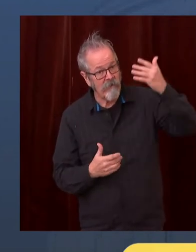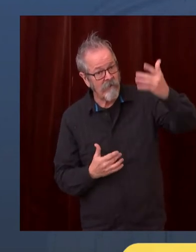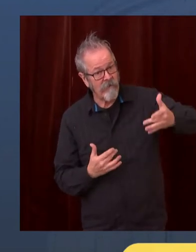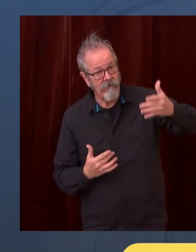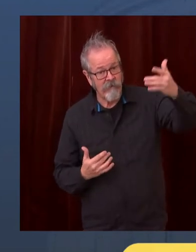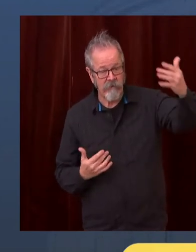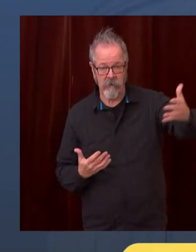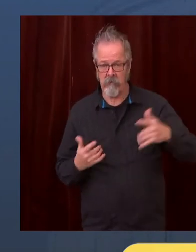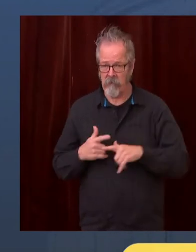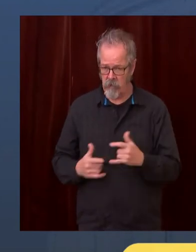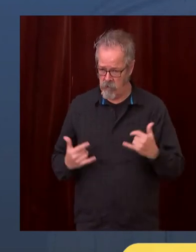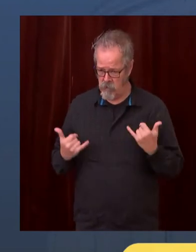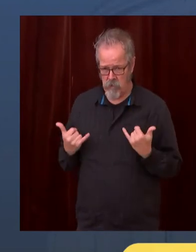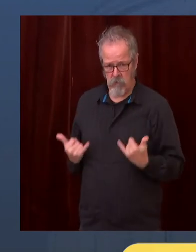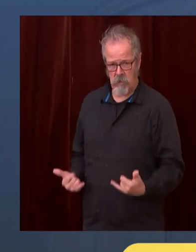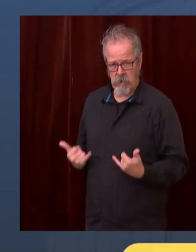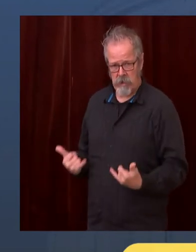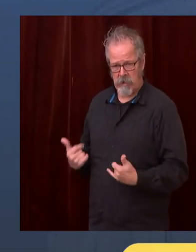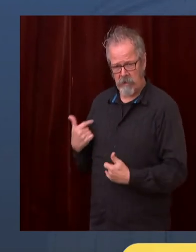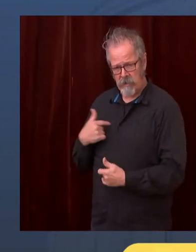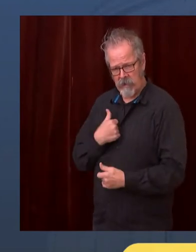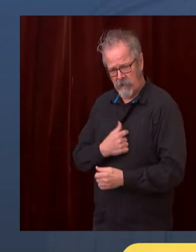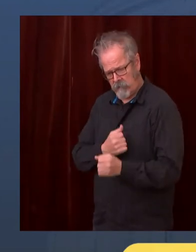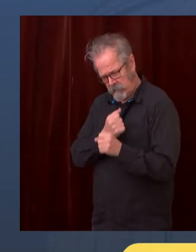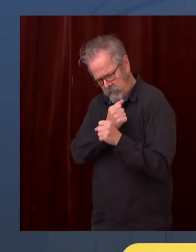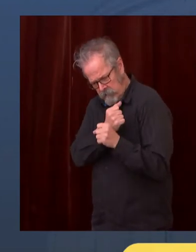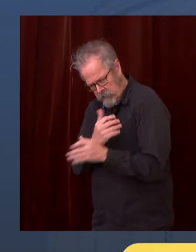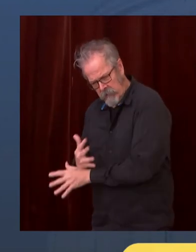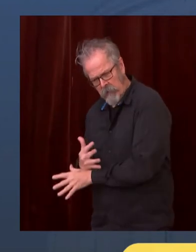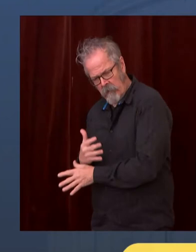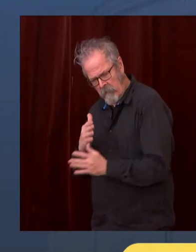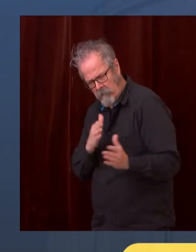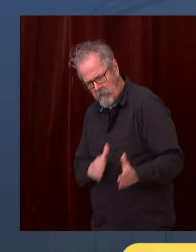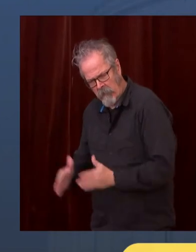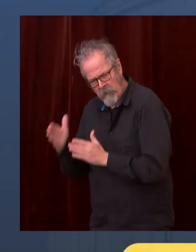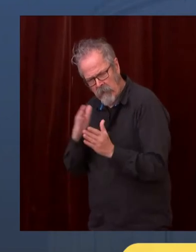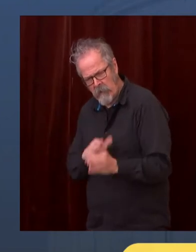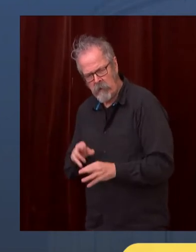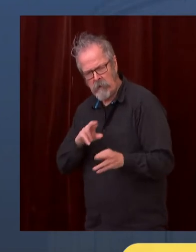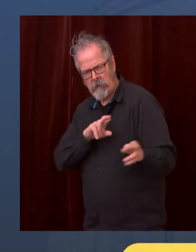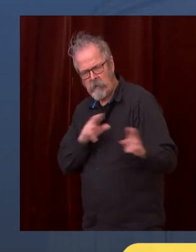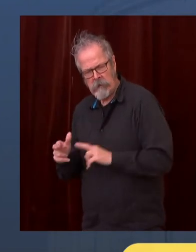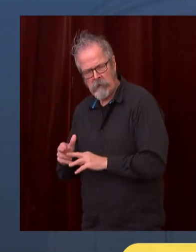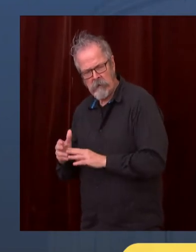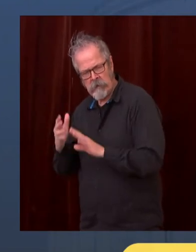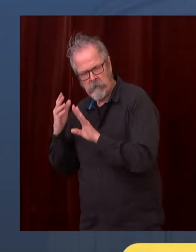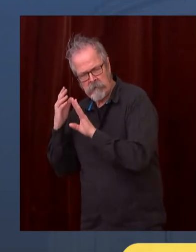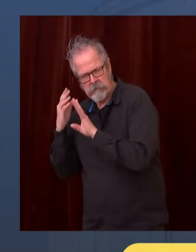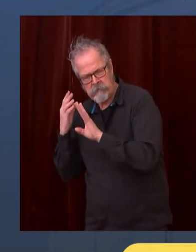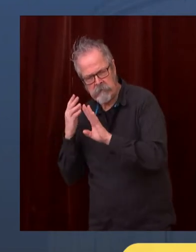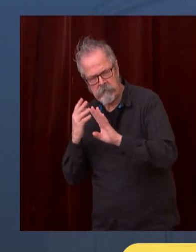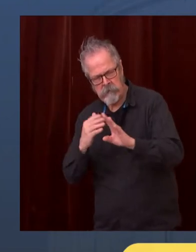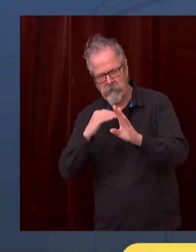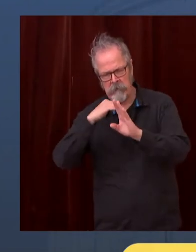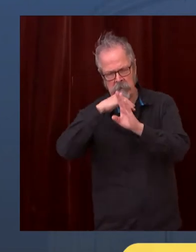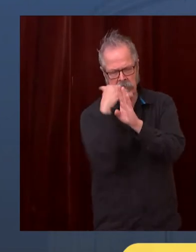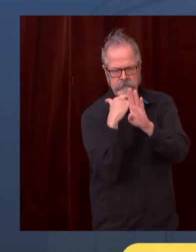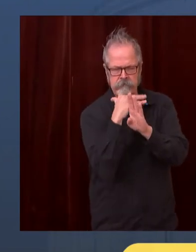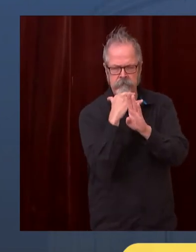health, and not just any one aspect of all the work that we do, so it's all of us in this together.